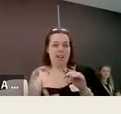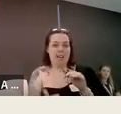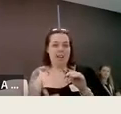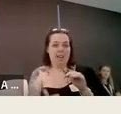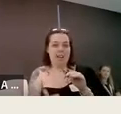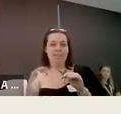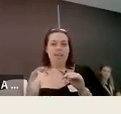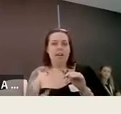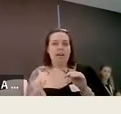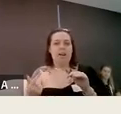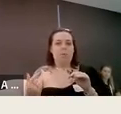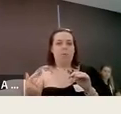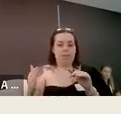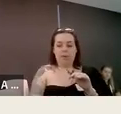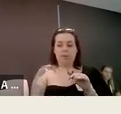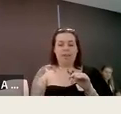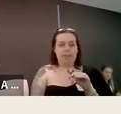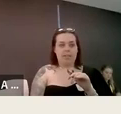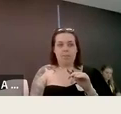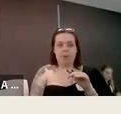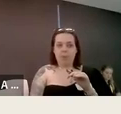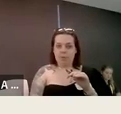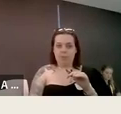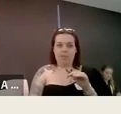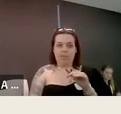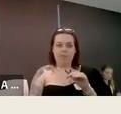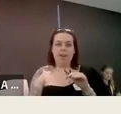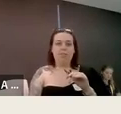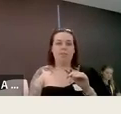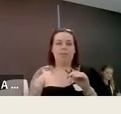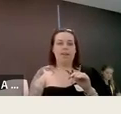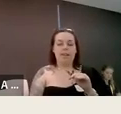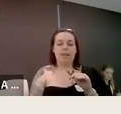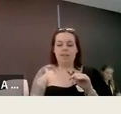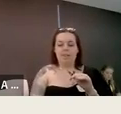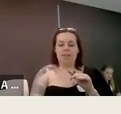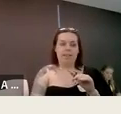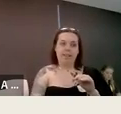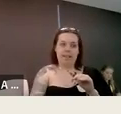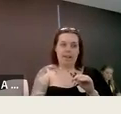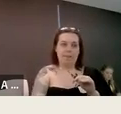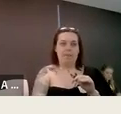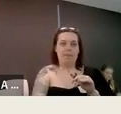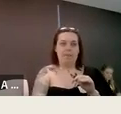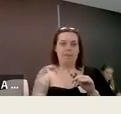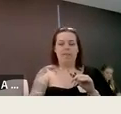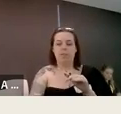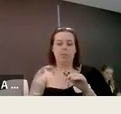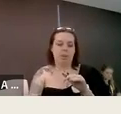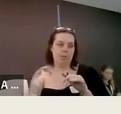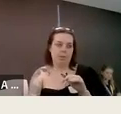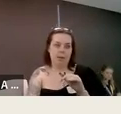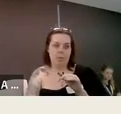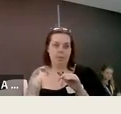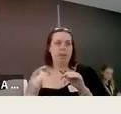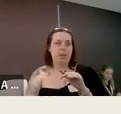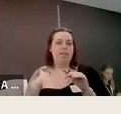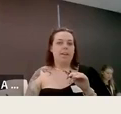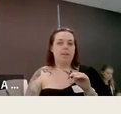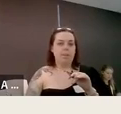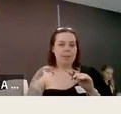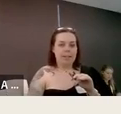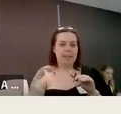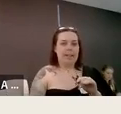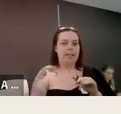accommodation actually is um and the obligations of both students and staff so that if anything happened that the student or staff wasn't